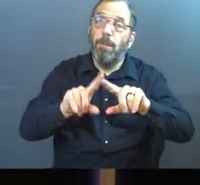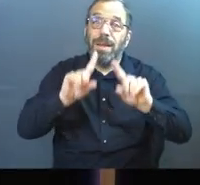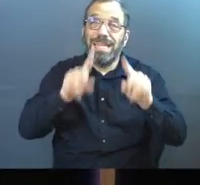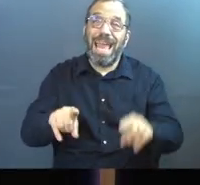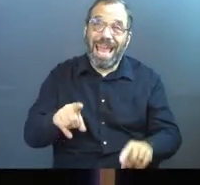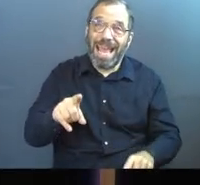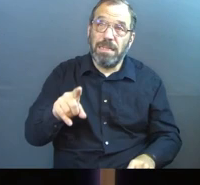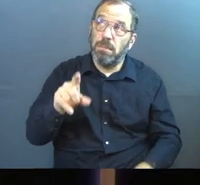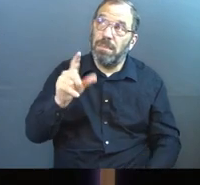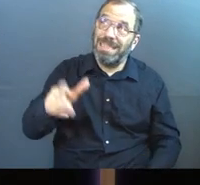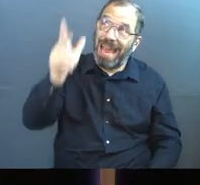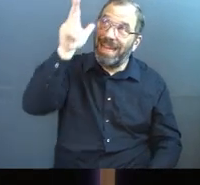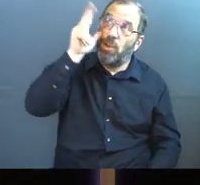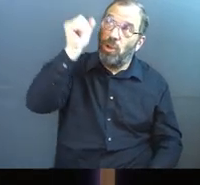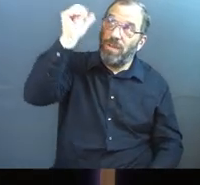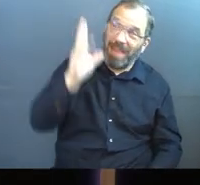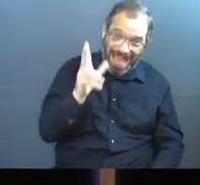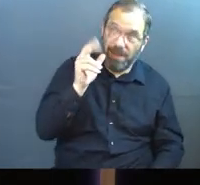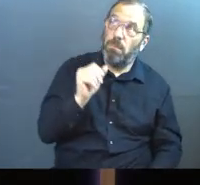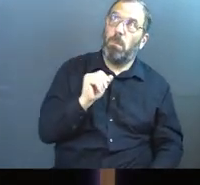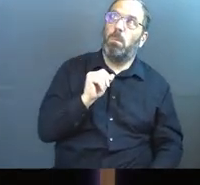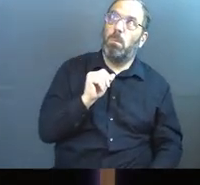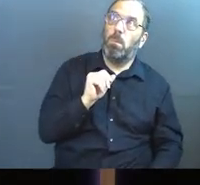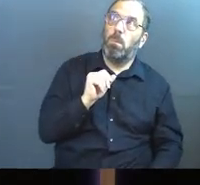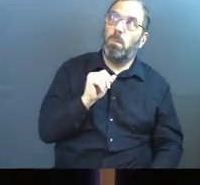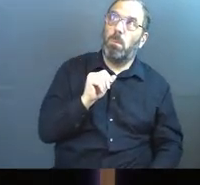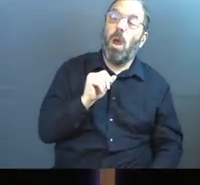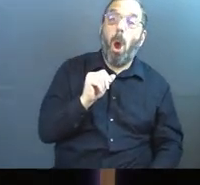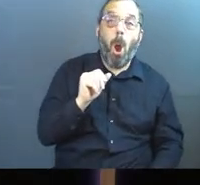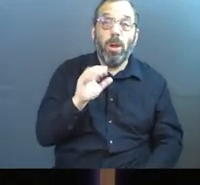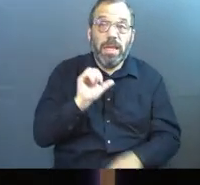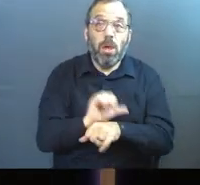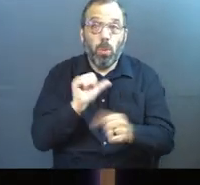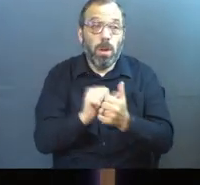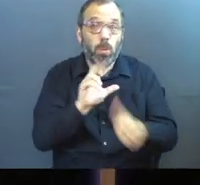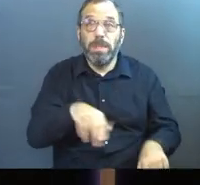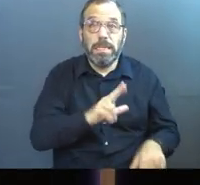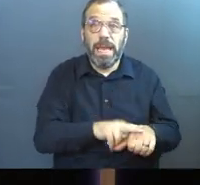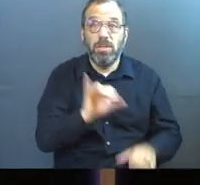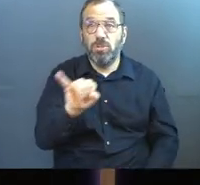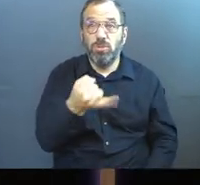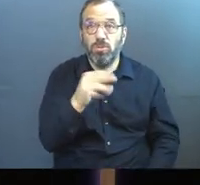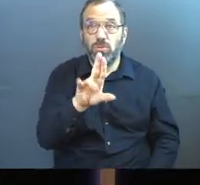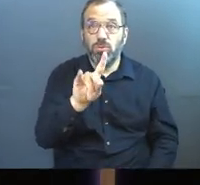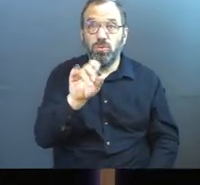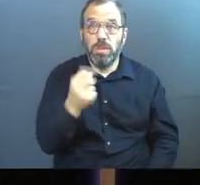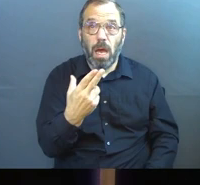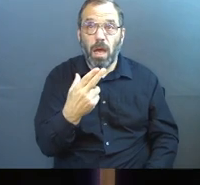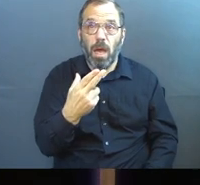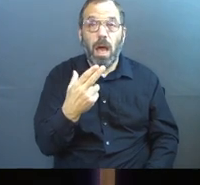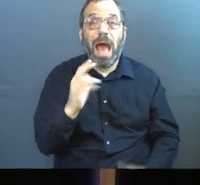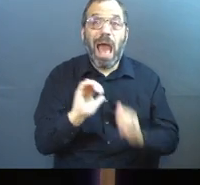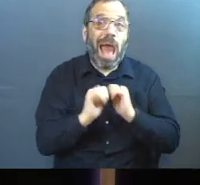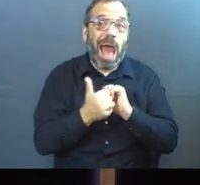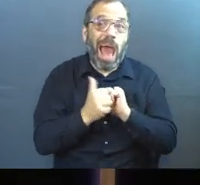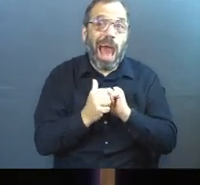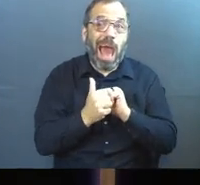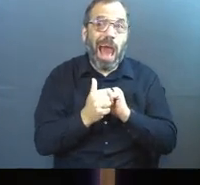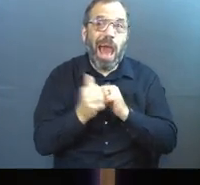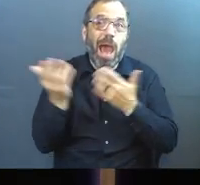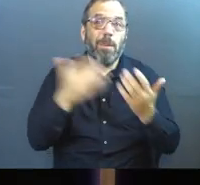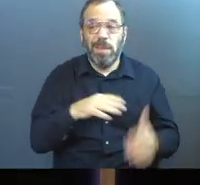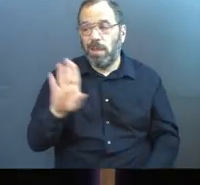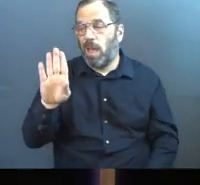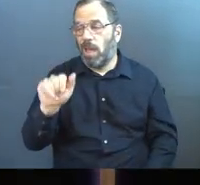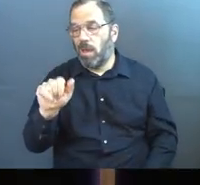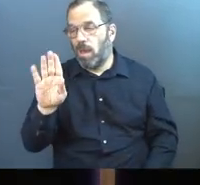answer that he actually got from God was that God was going to deal with the nation. But he was going to do it by bringing a foreign nation